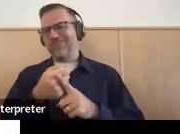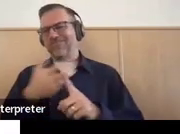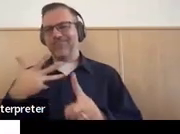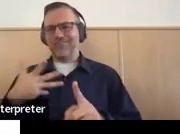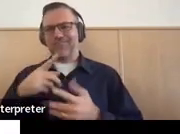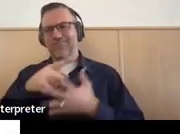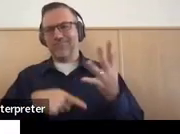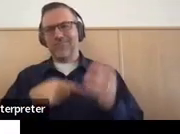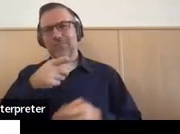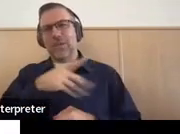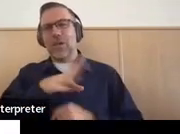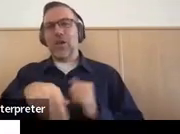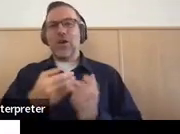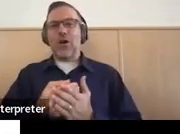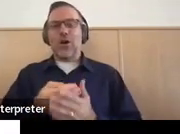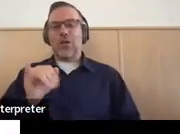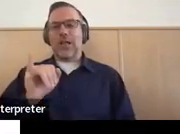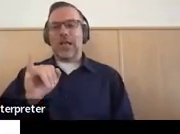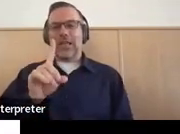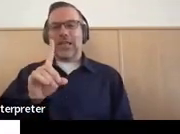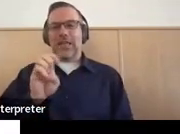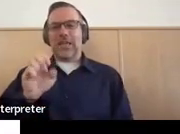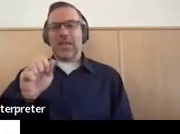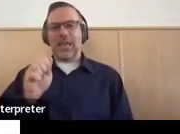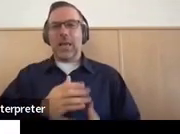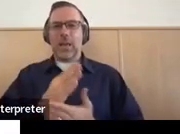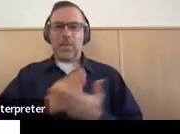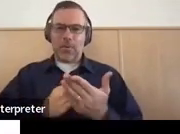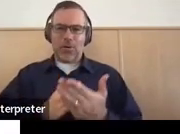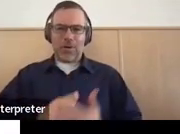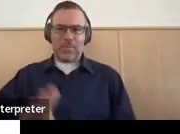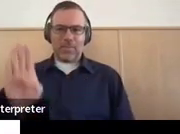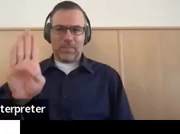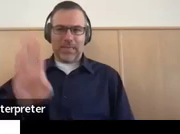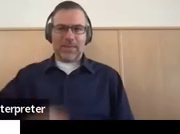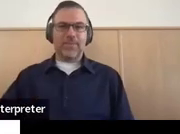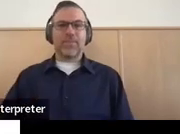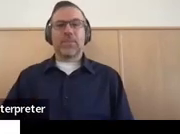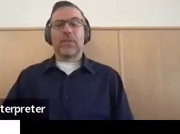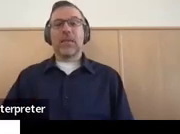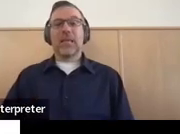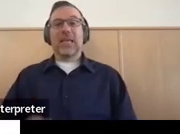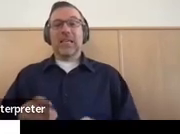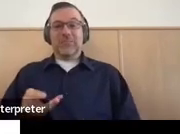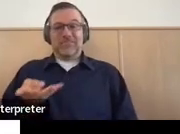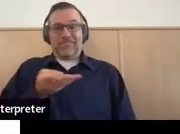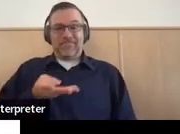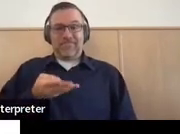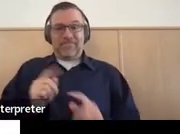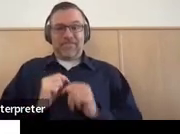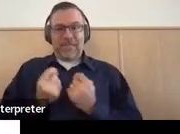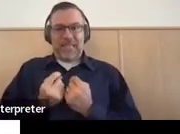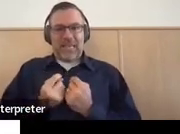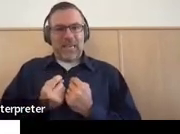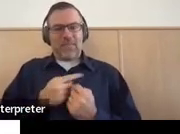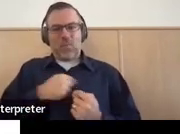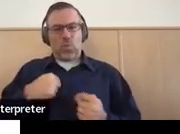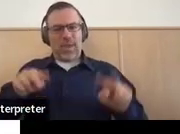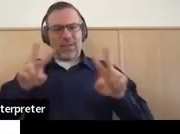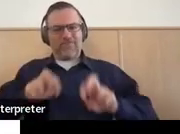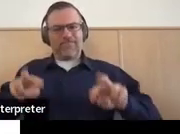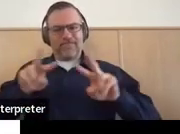of the IDEA Part B indicators. Our team specifically looks at several of them.